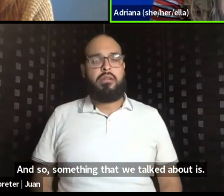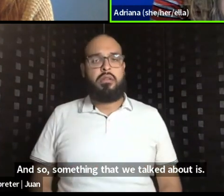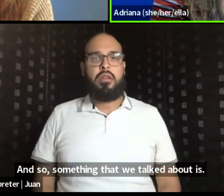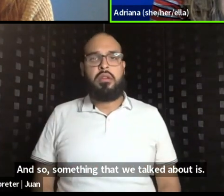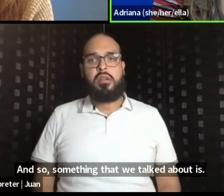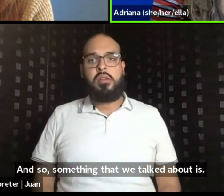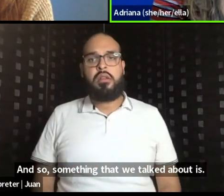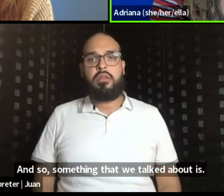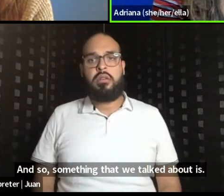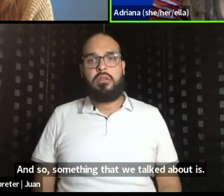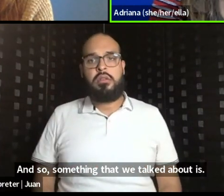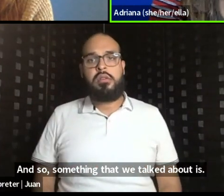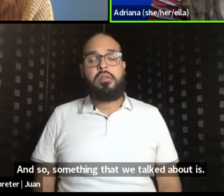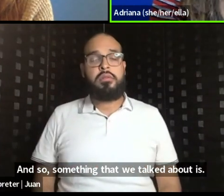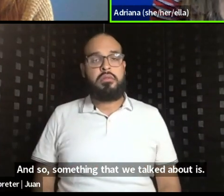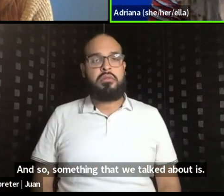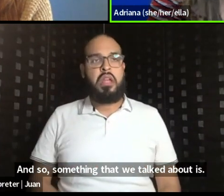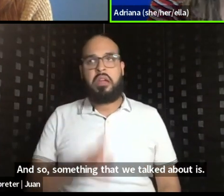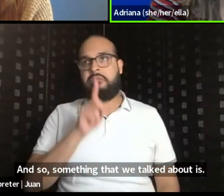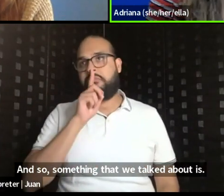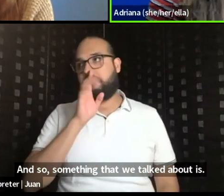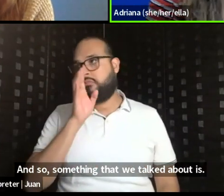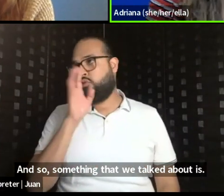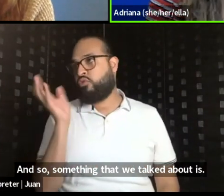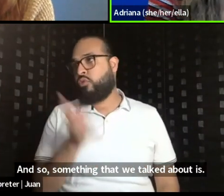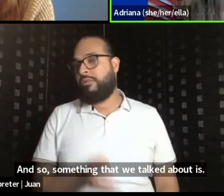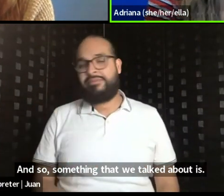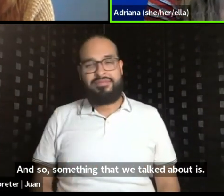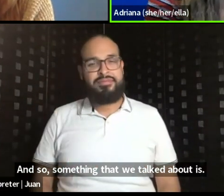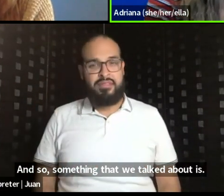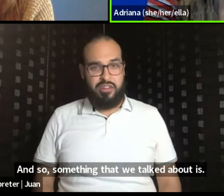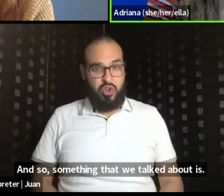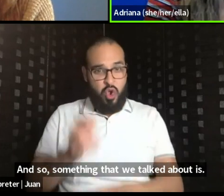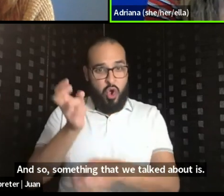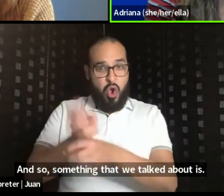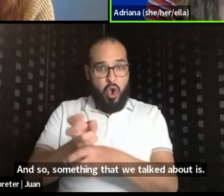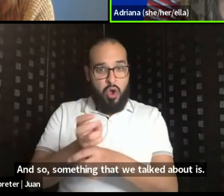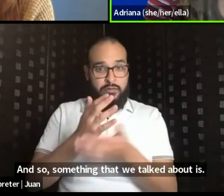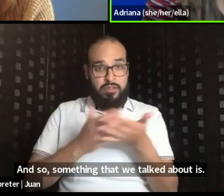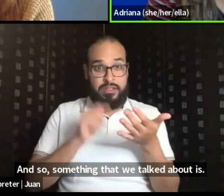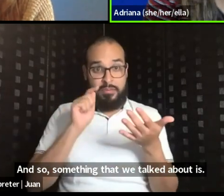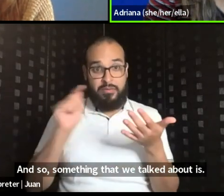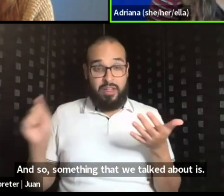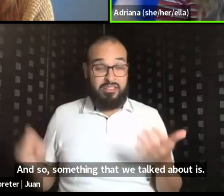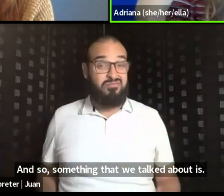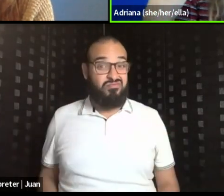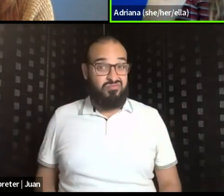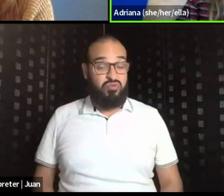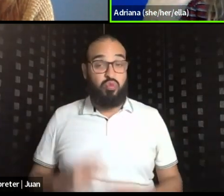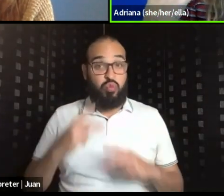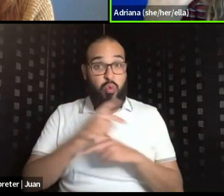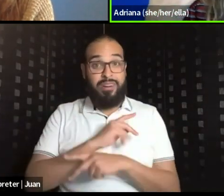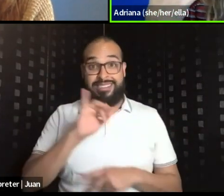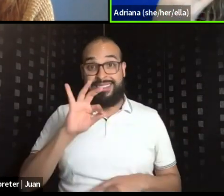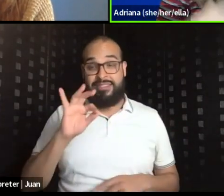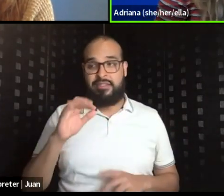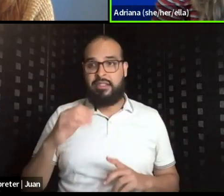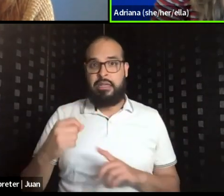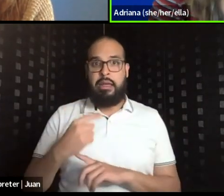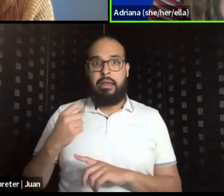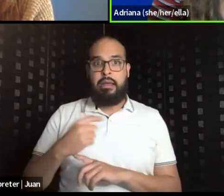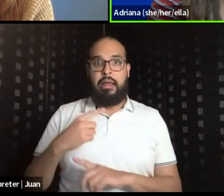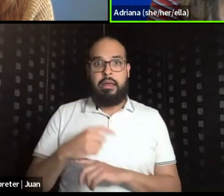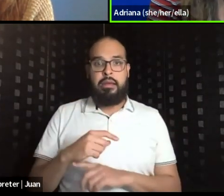you don't answer, which can be really hard for some of us, right. Especially when a text is like glaring at you,